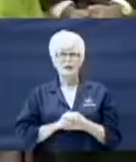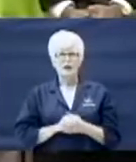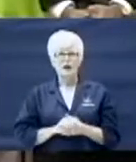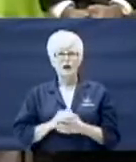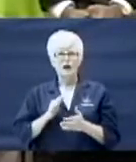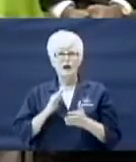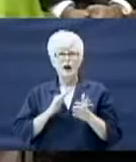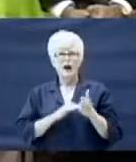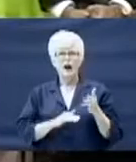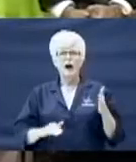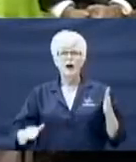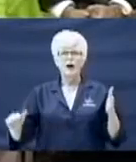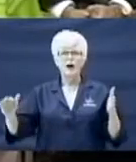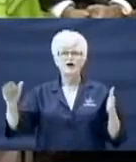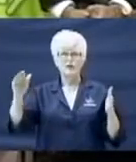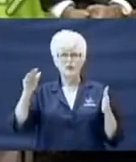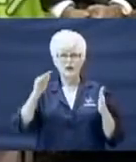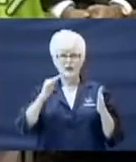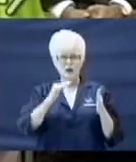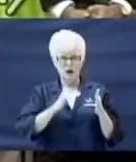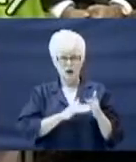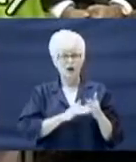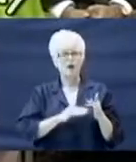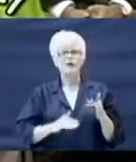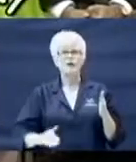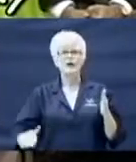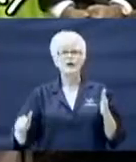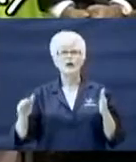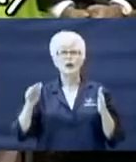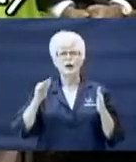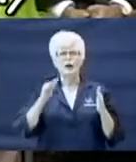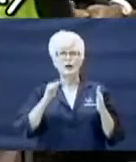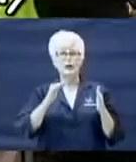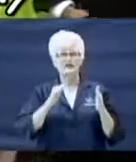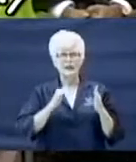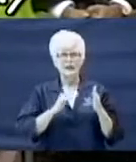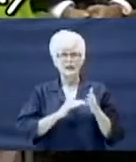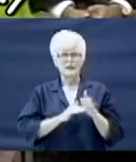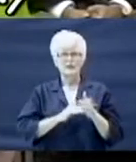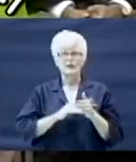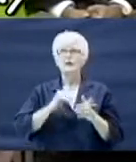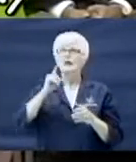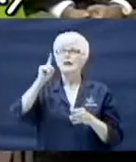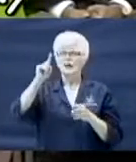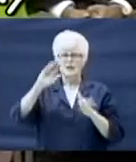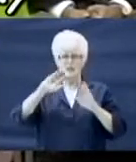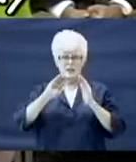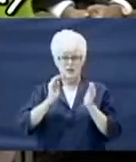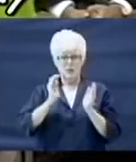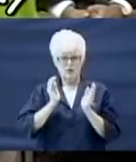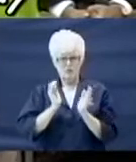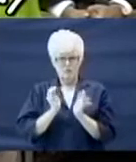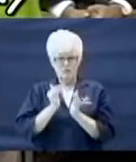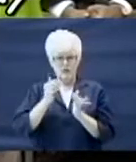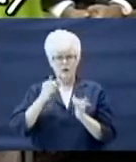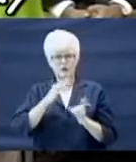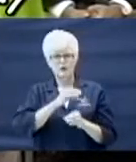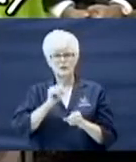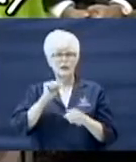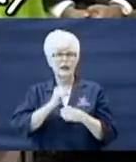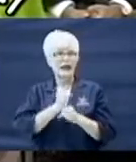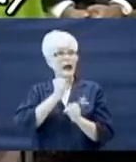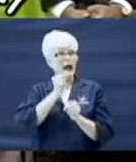Over and over, He molds me and